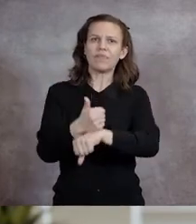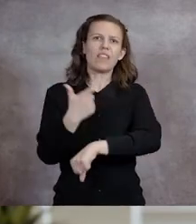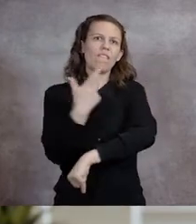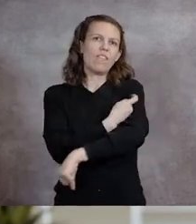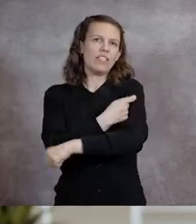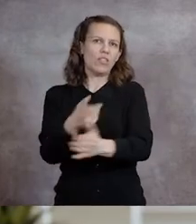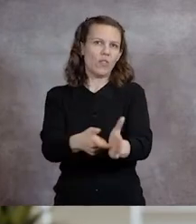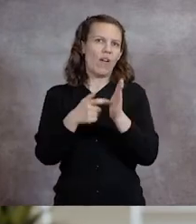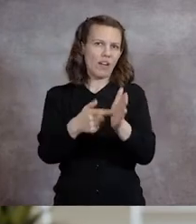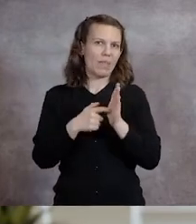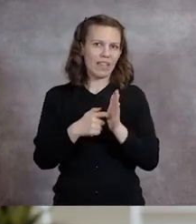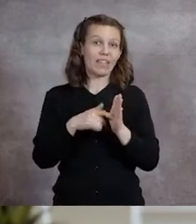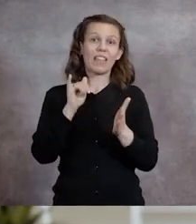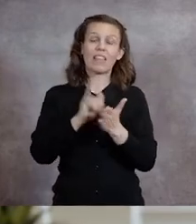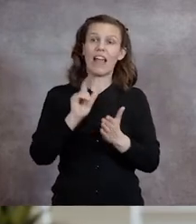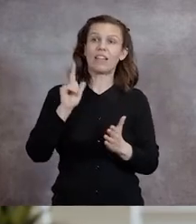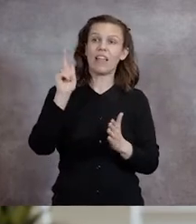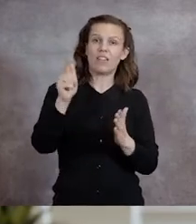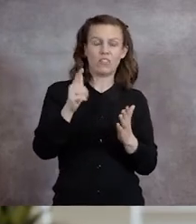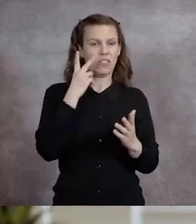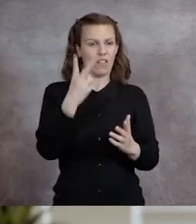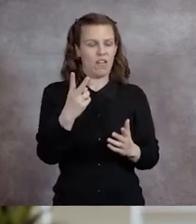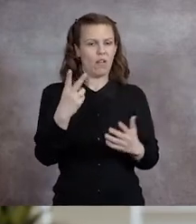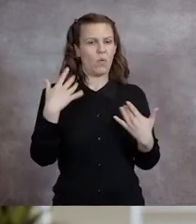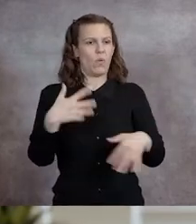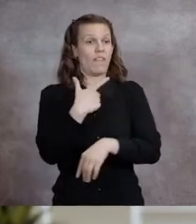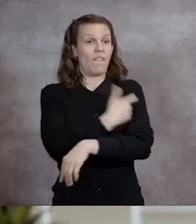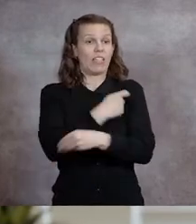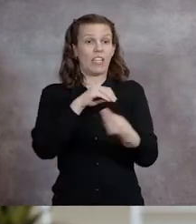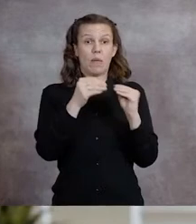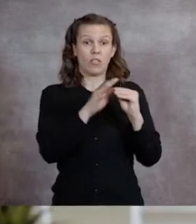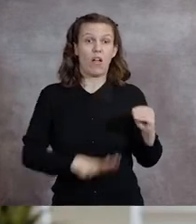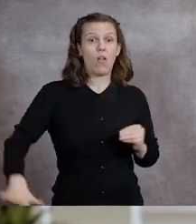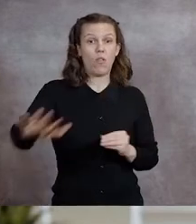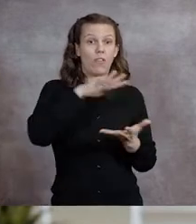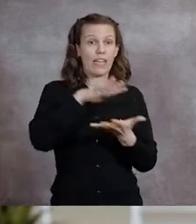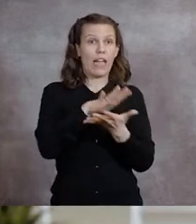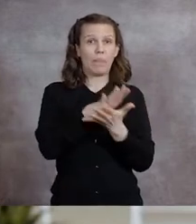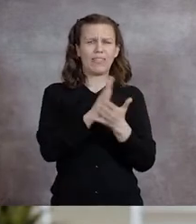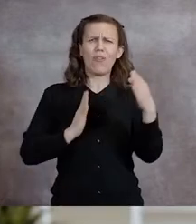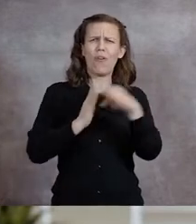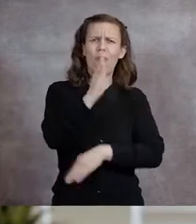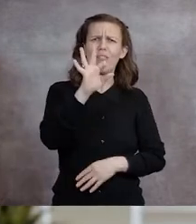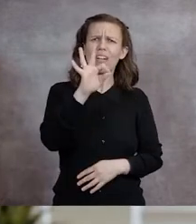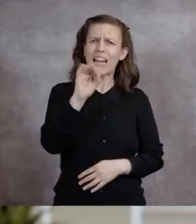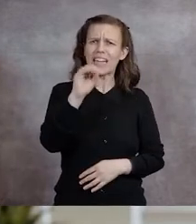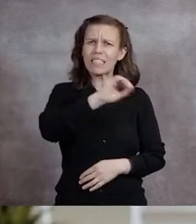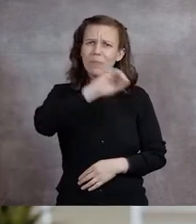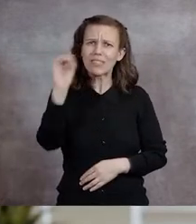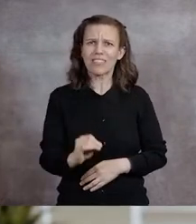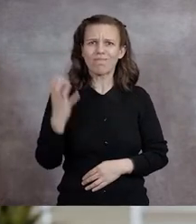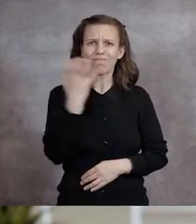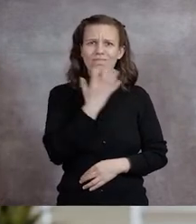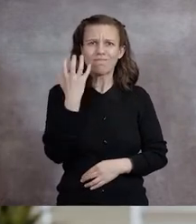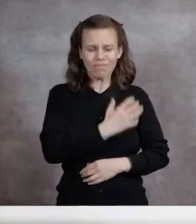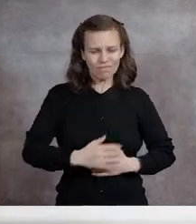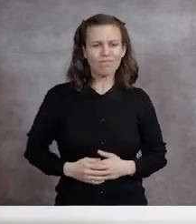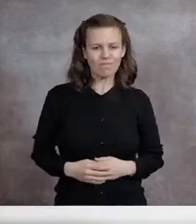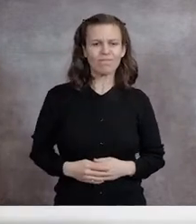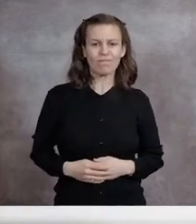vaccination requirement that eventually saw vaccination rates across our campuses exceed 90%.